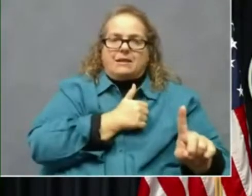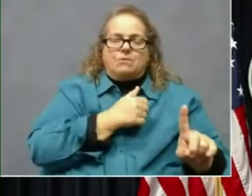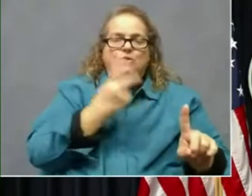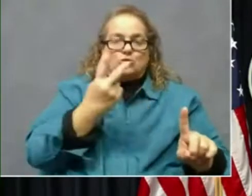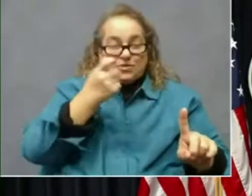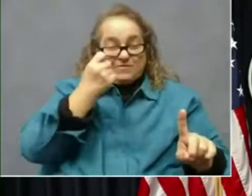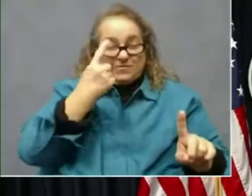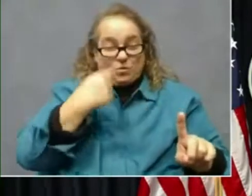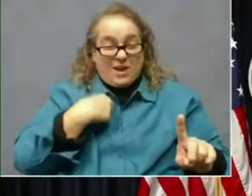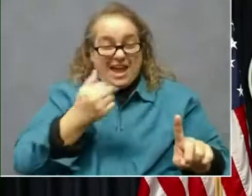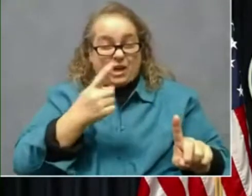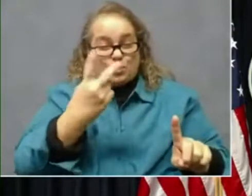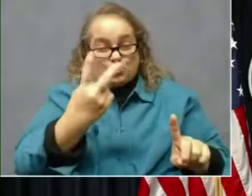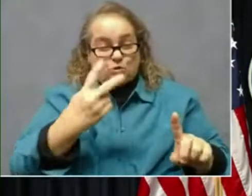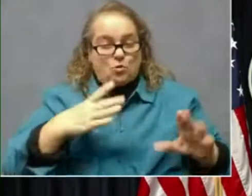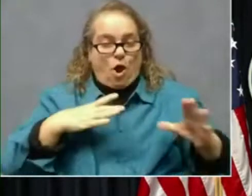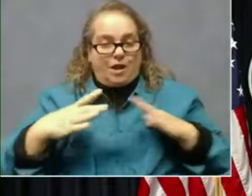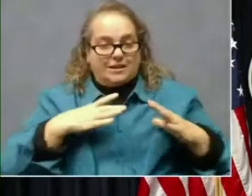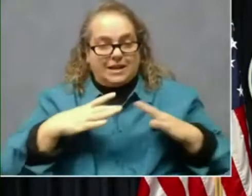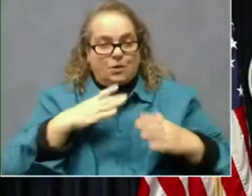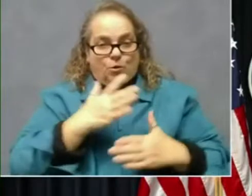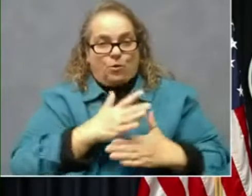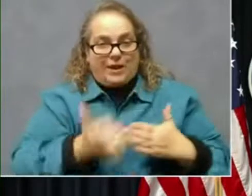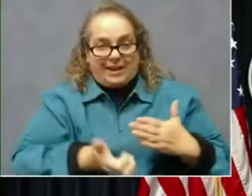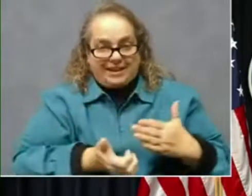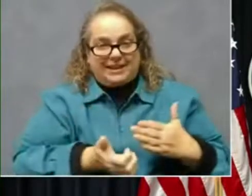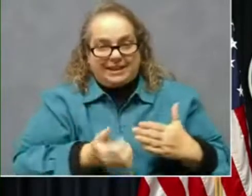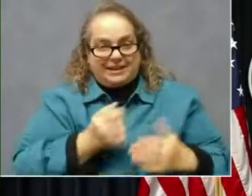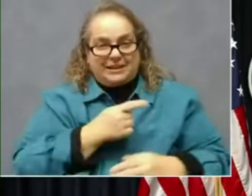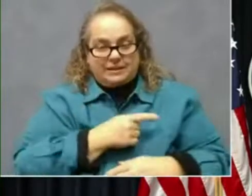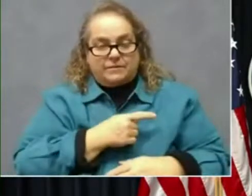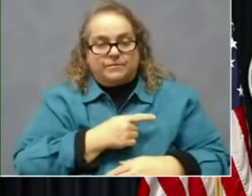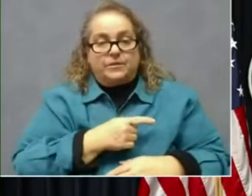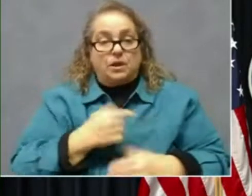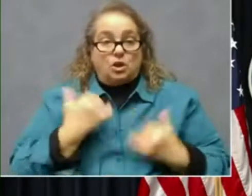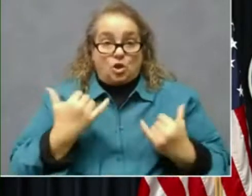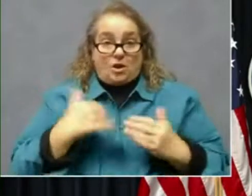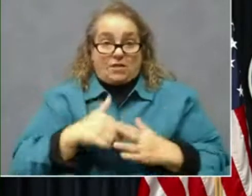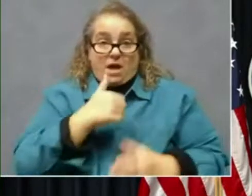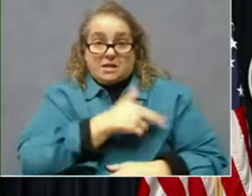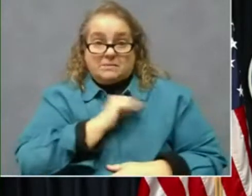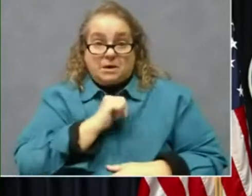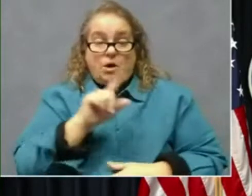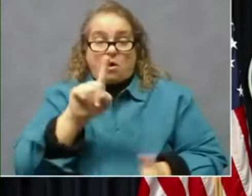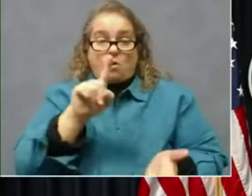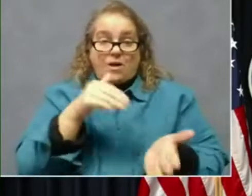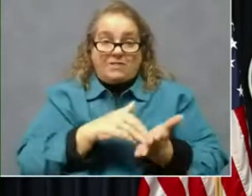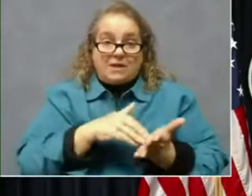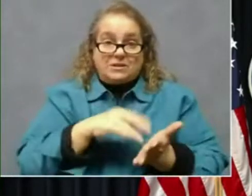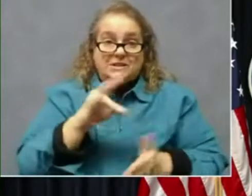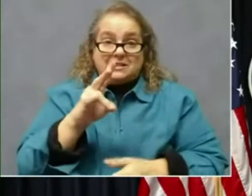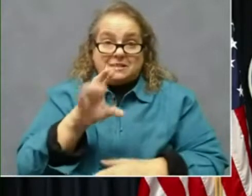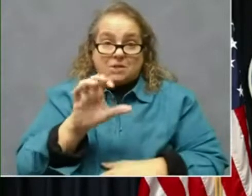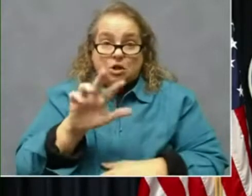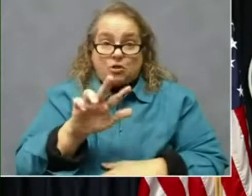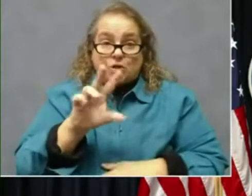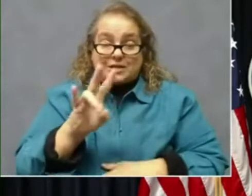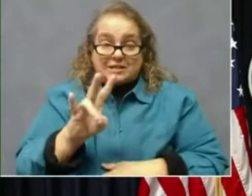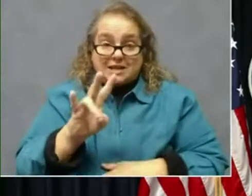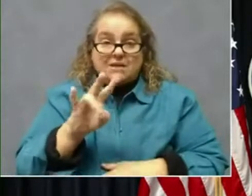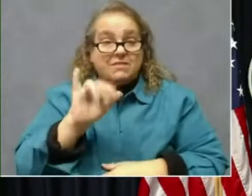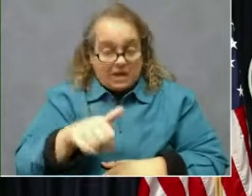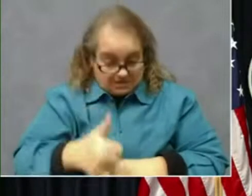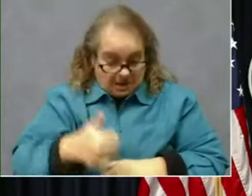in a row. Currently hospitalized in Kentucky, 1,737. That's up.